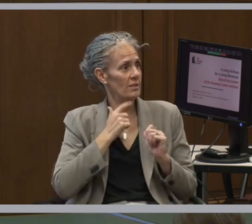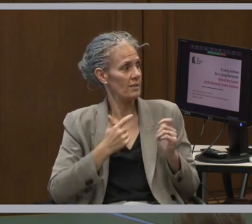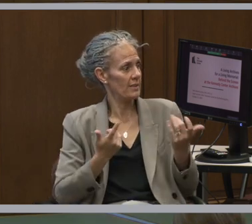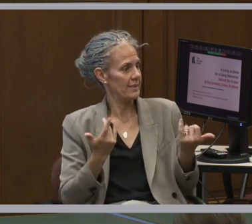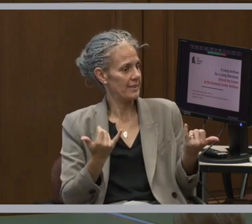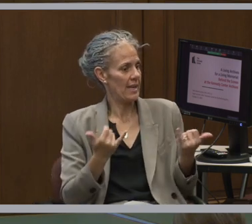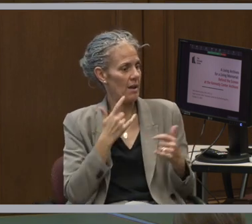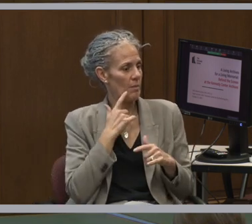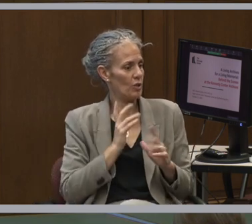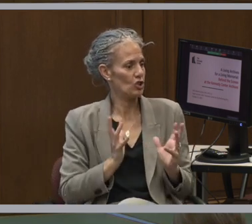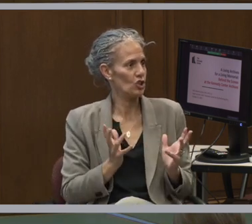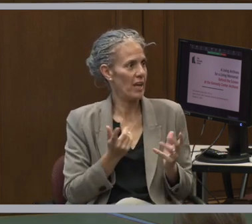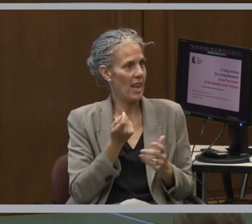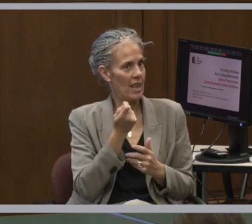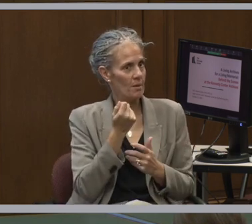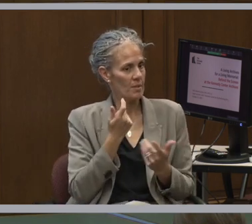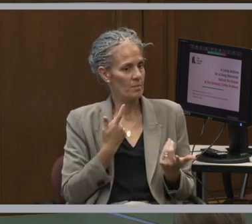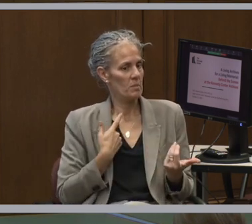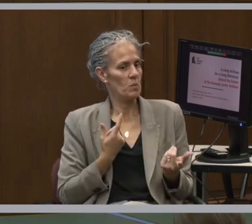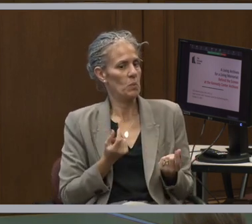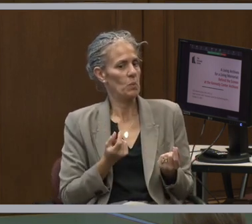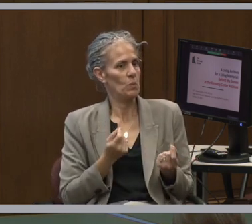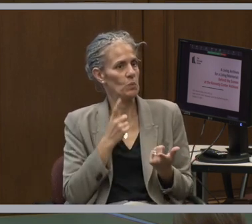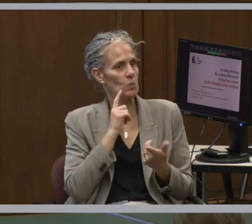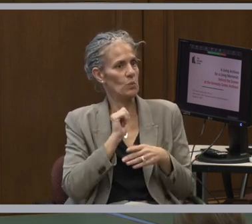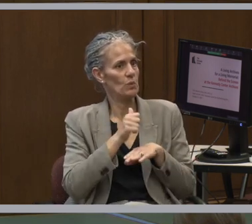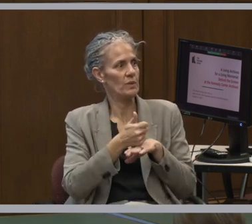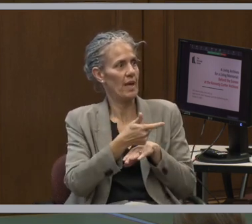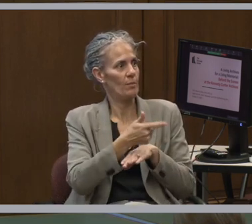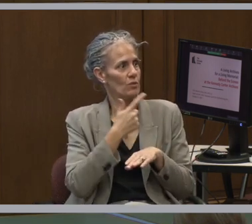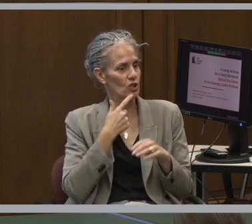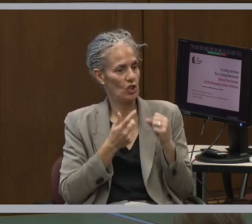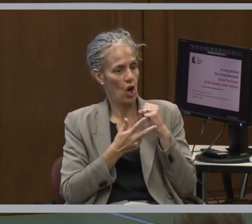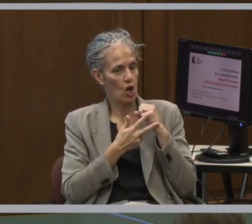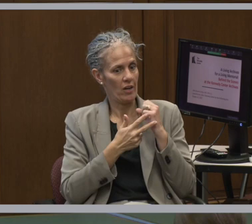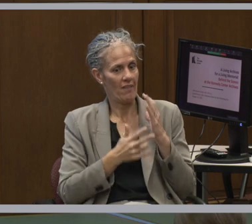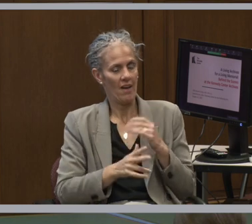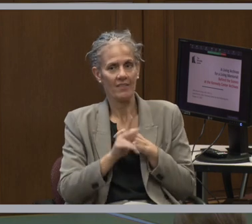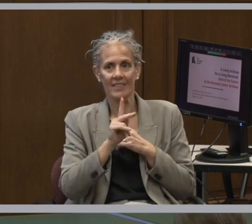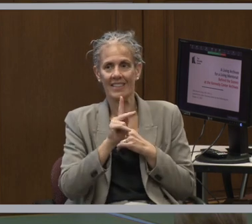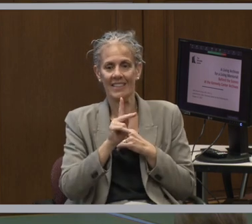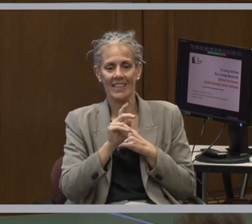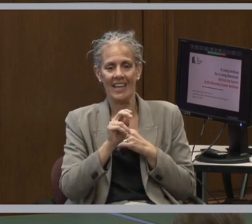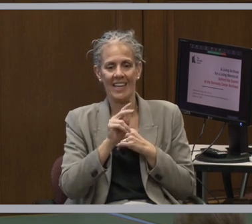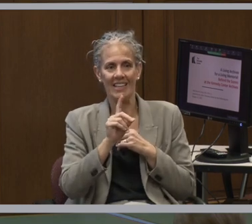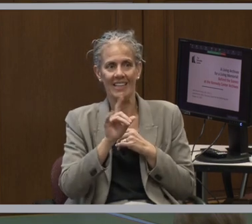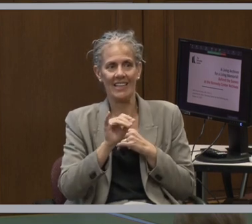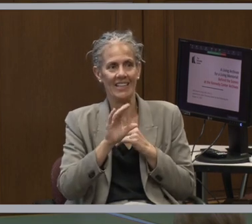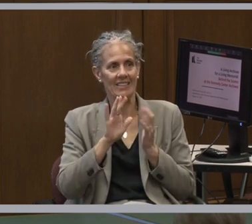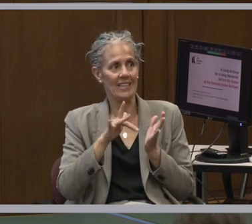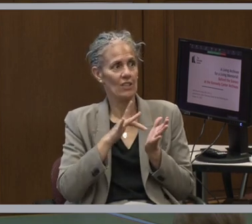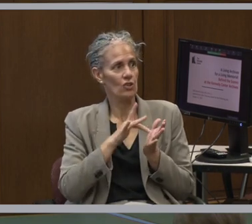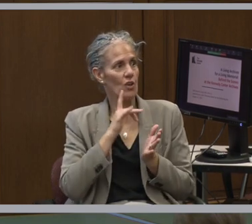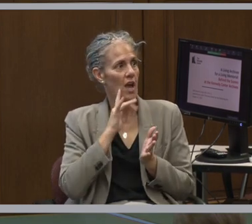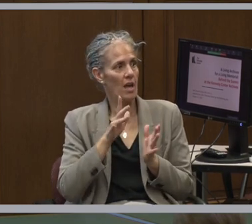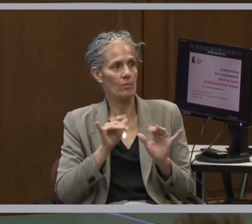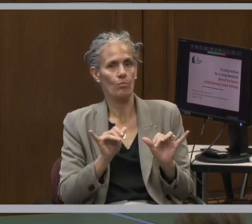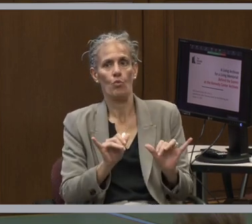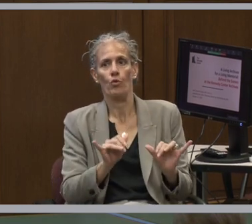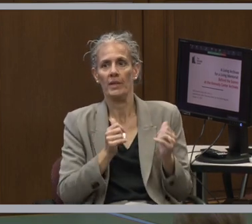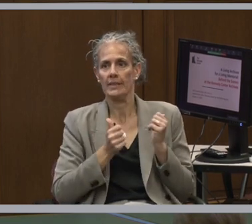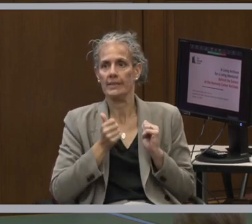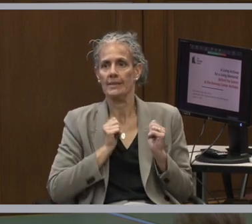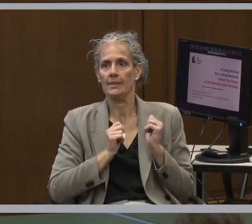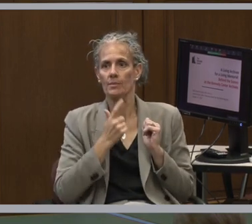little bit about what we've been up to both in establishing the archives at the Kennedy Center, as well as a new permanent exhibit that